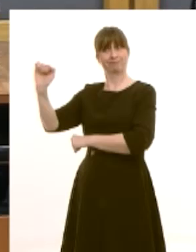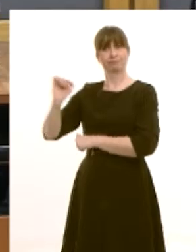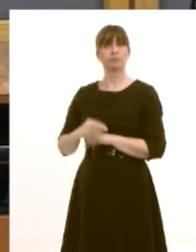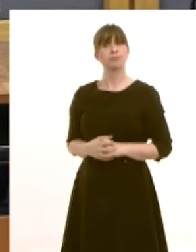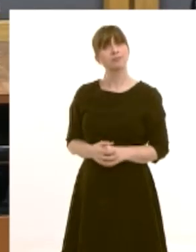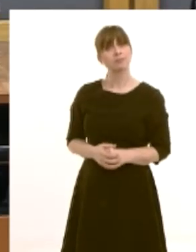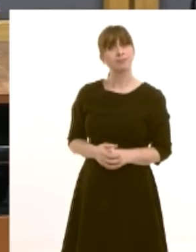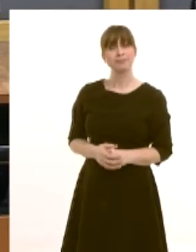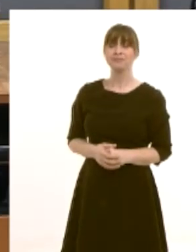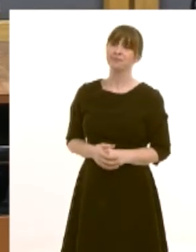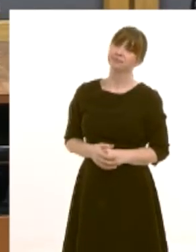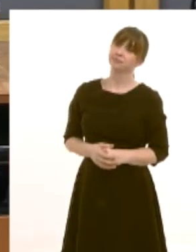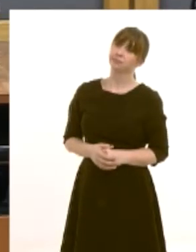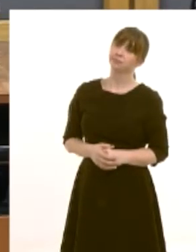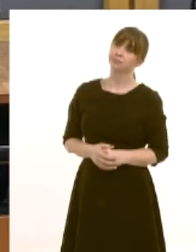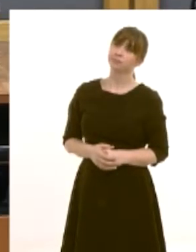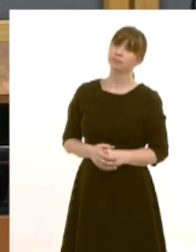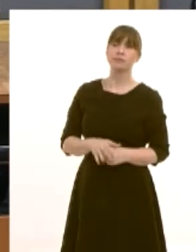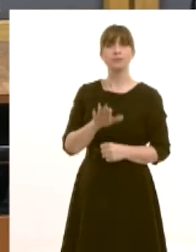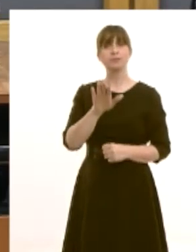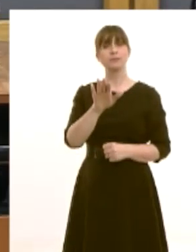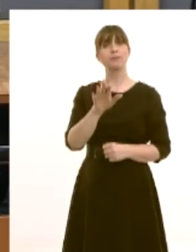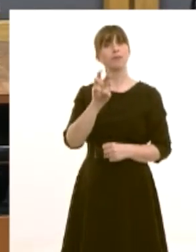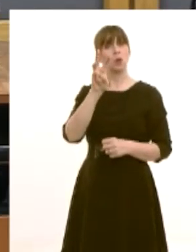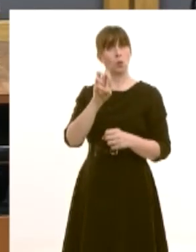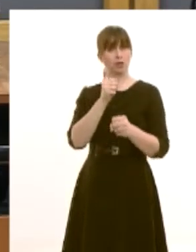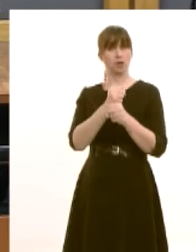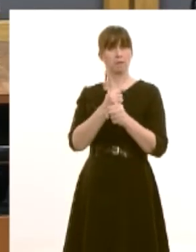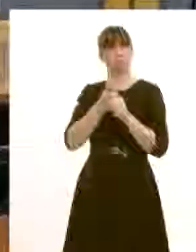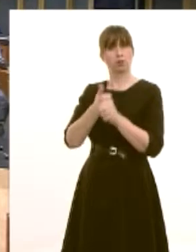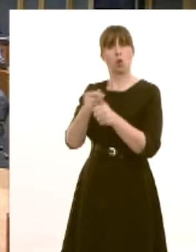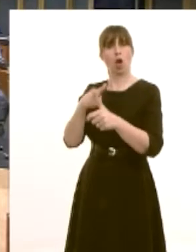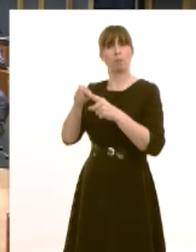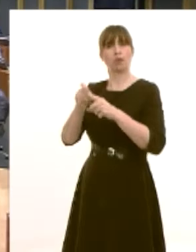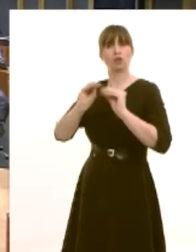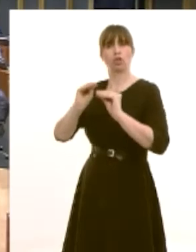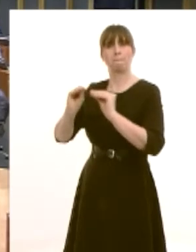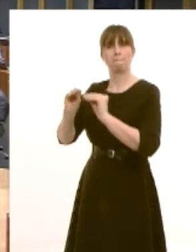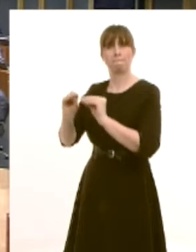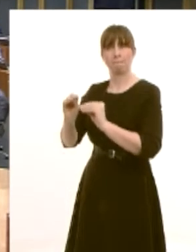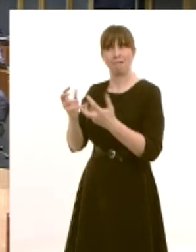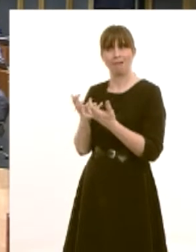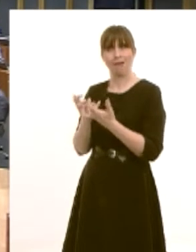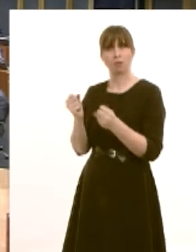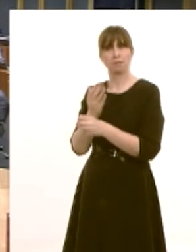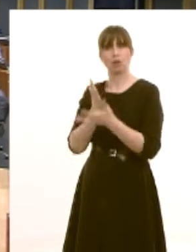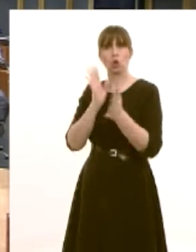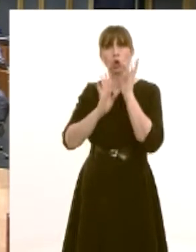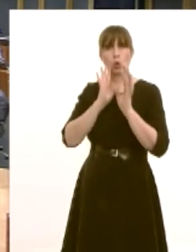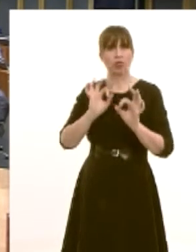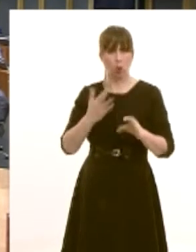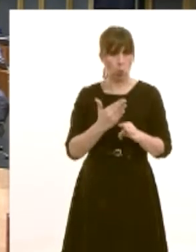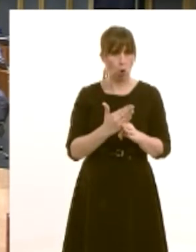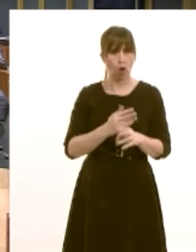first minister how is the welsh government supporting apprenticeships as a key element in tackling youth unemployment